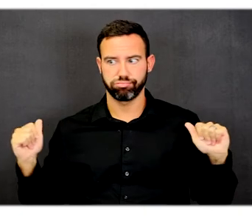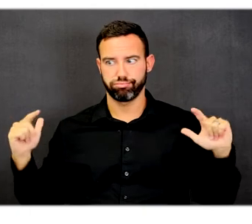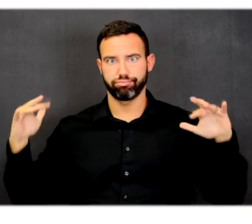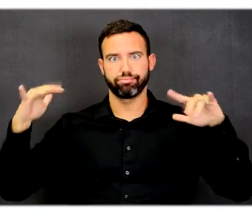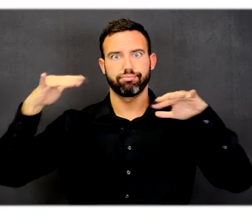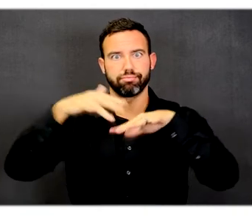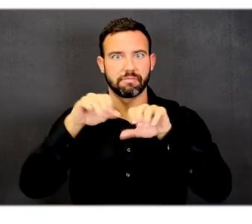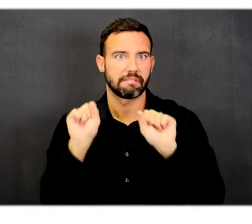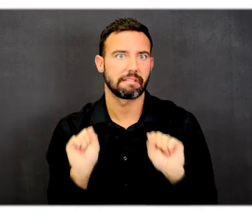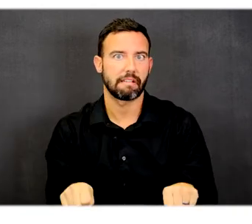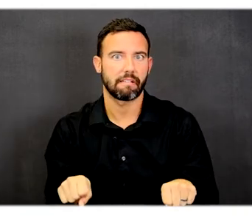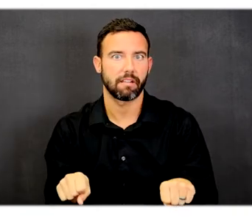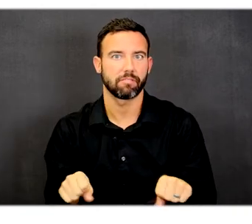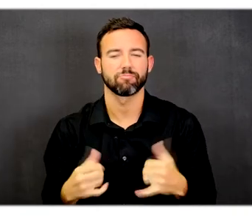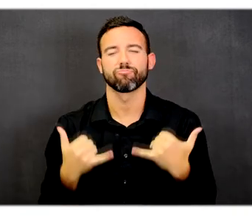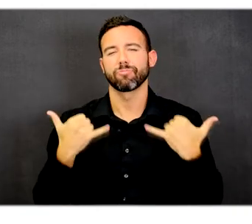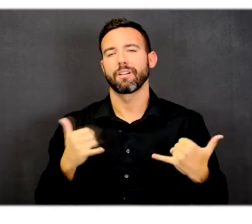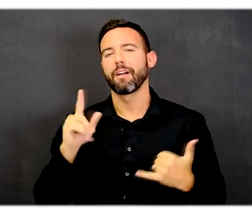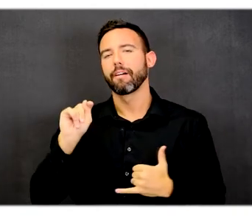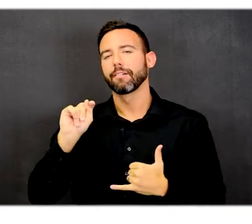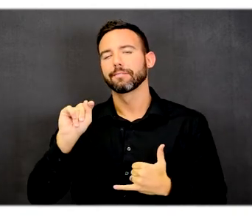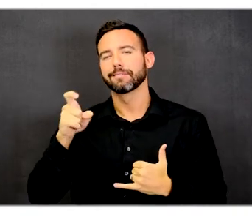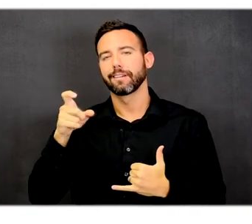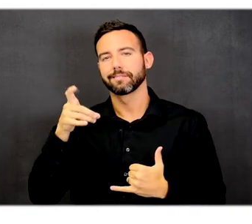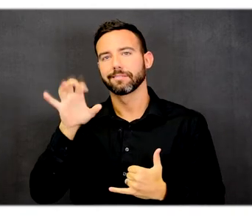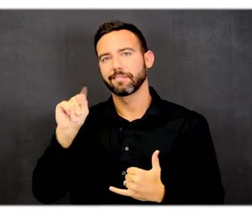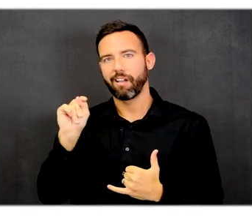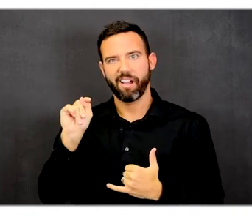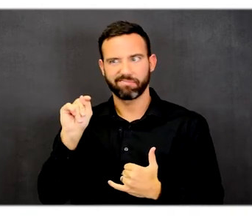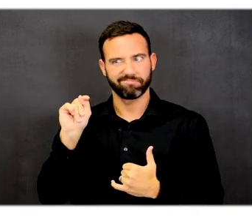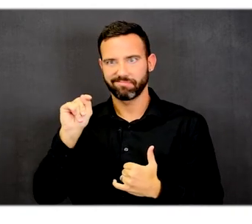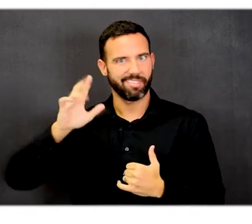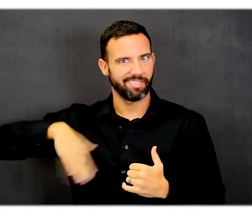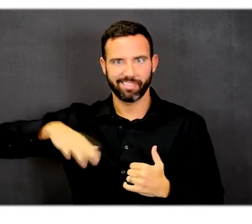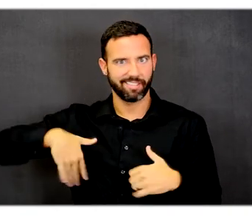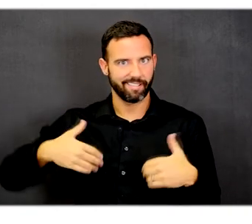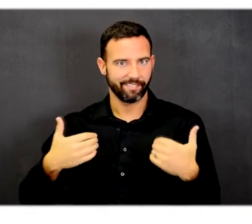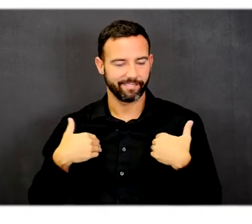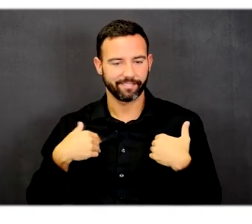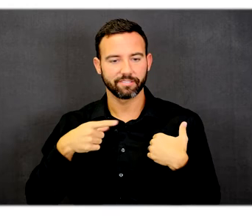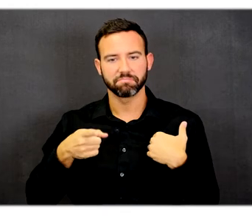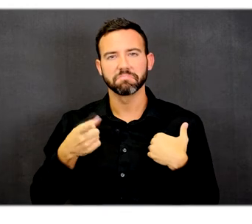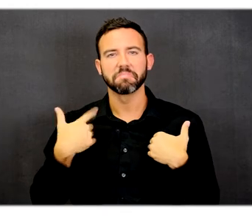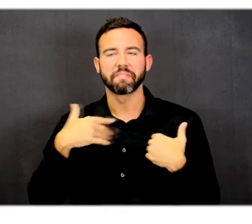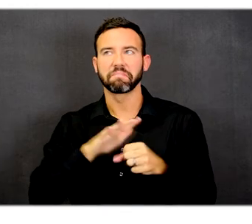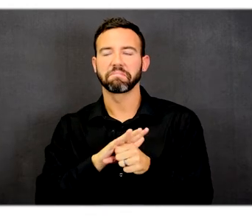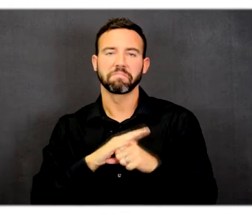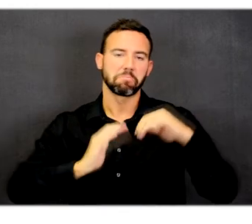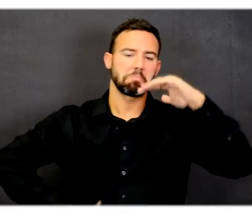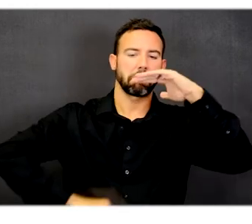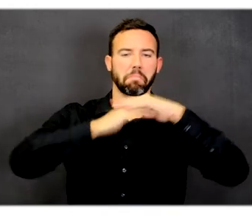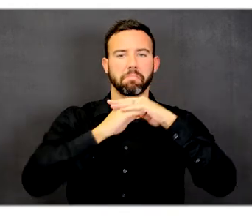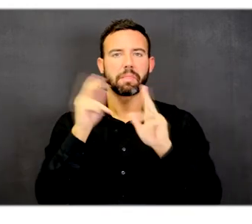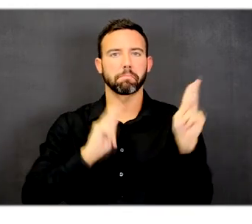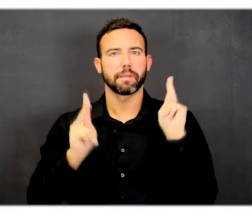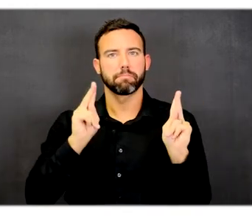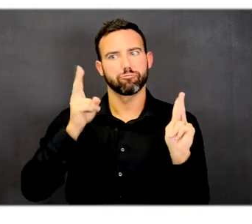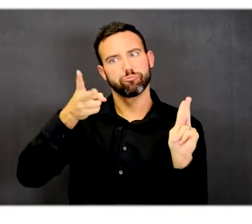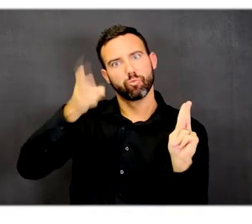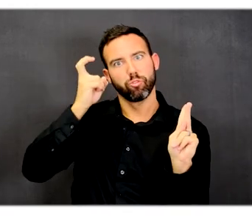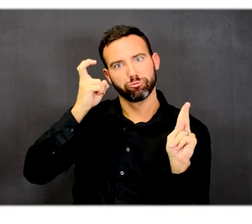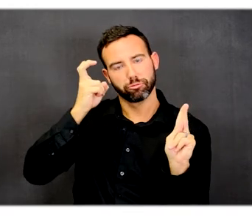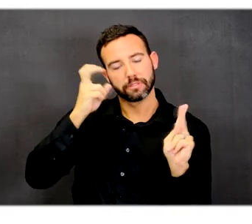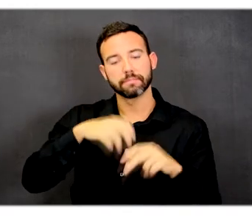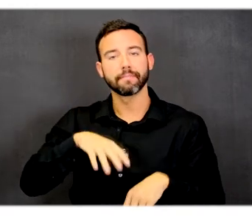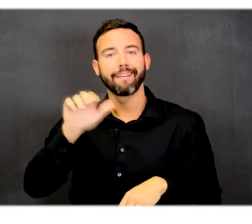currently available to any TxDOT location. It houses approximately 200 people and has full AV capabilities